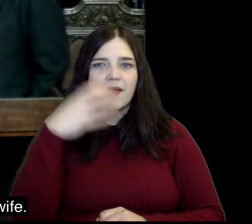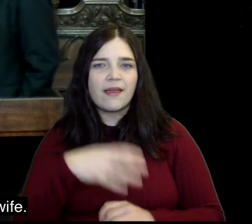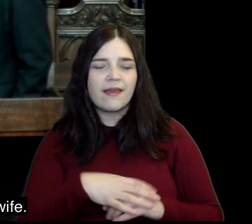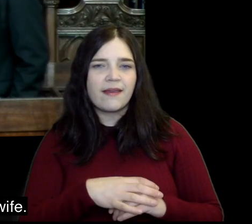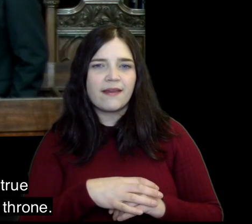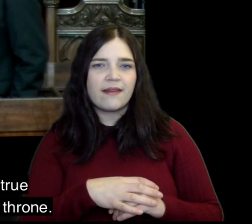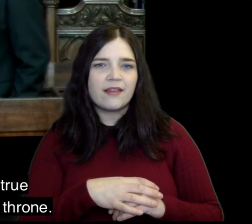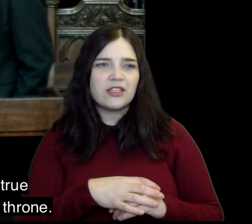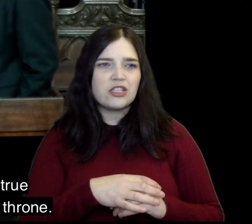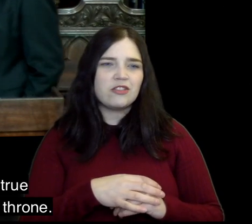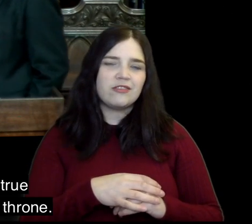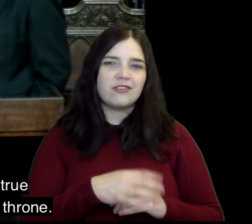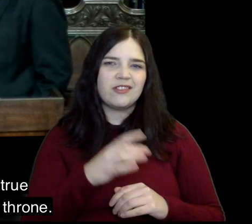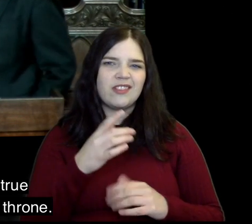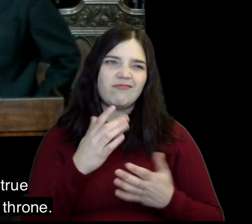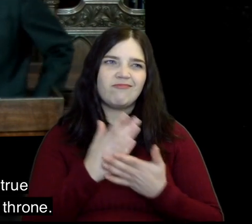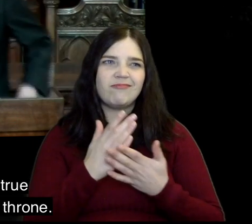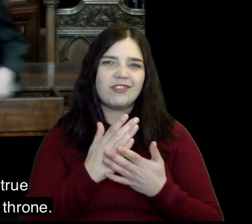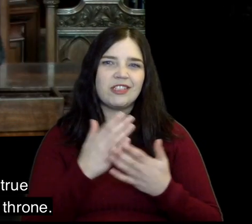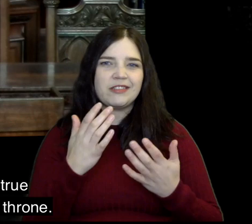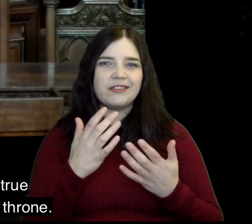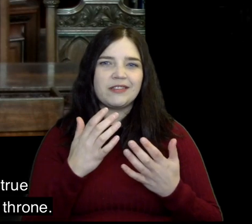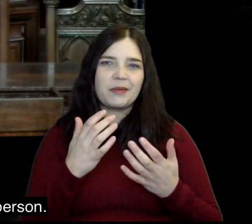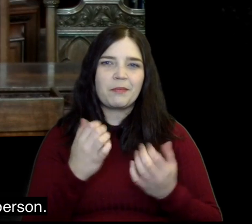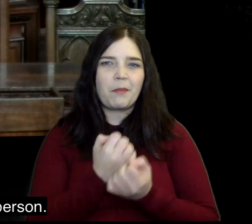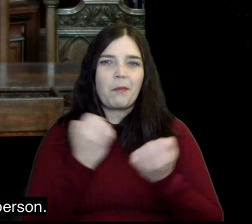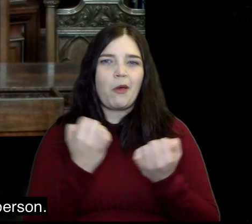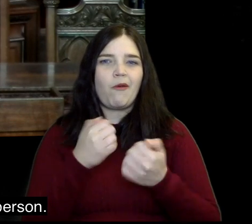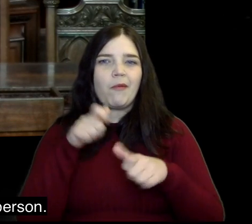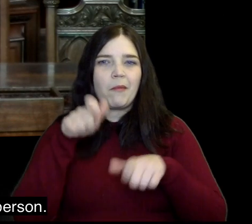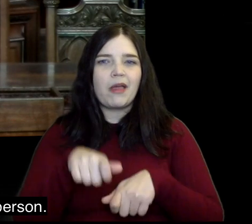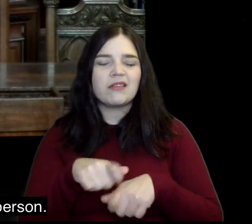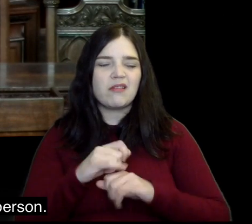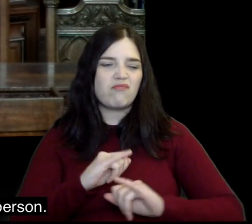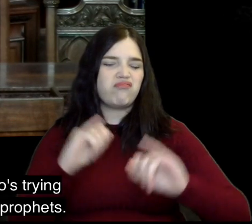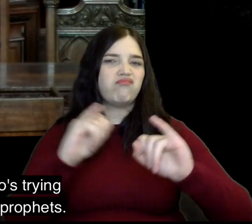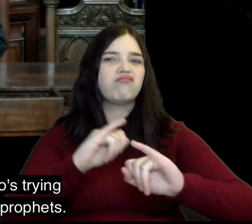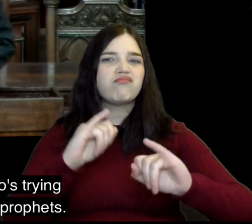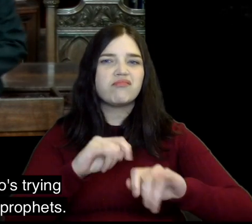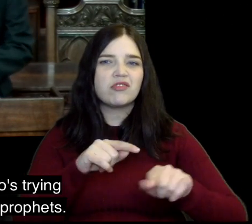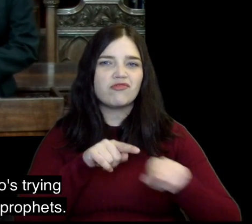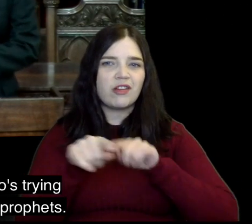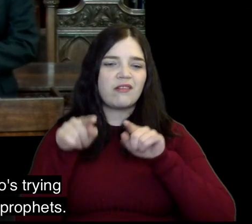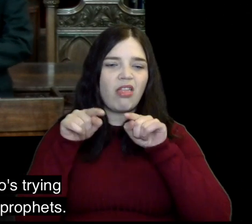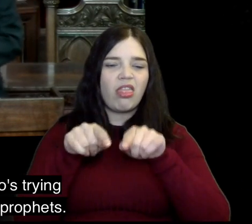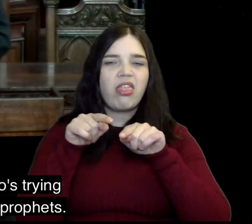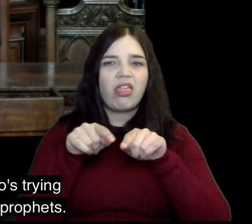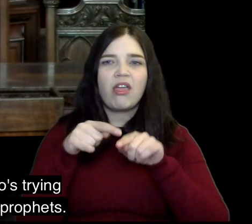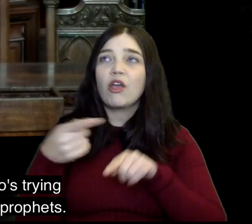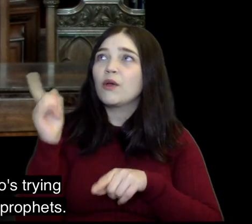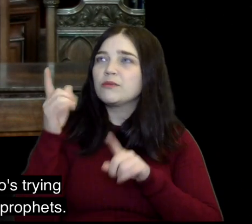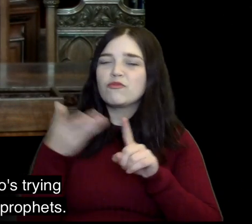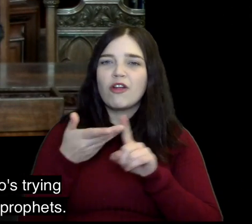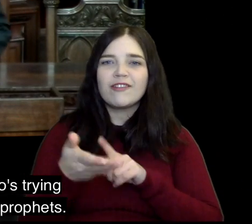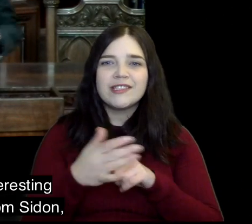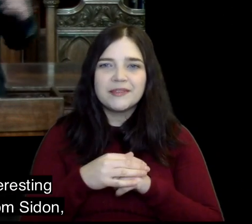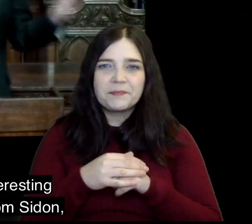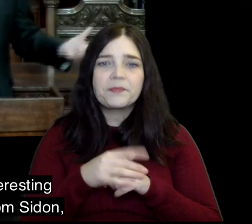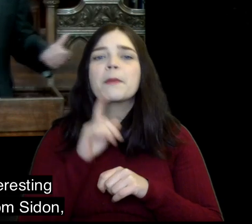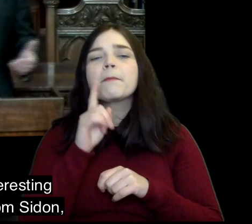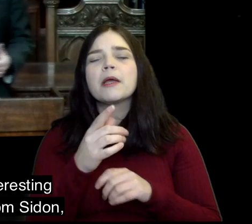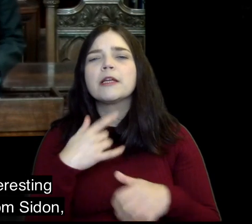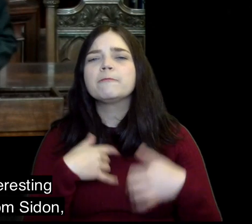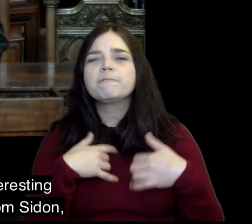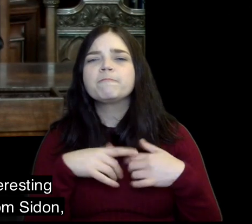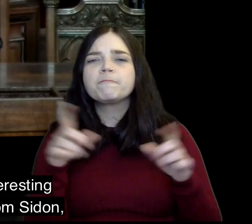notorious as the evil queen she's Ahab's wife and she's the true power behind the throne she's a ghastly person she's a person who's trying to